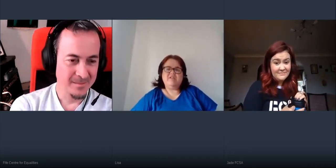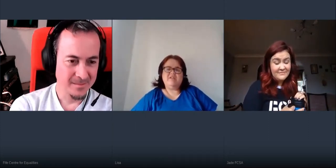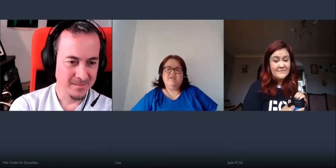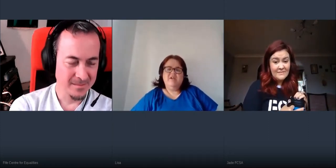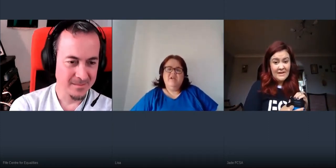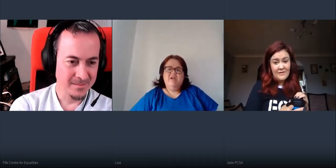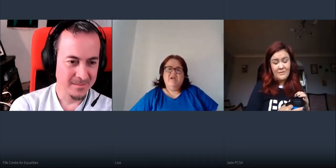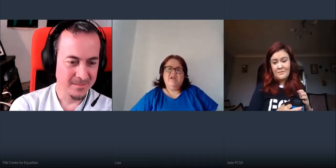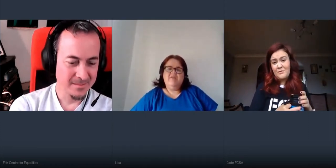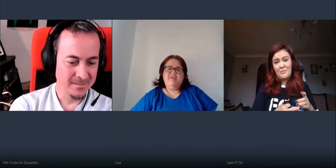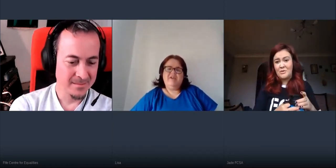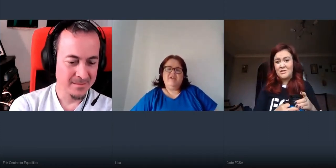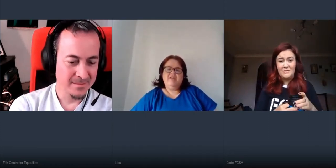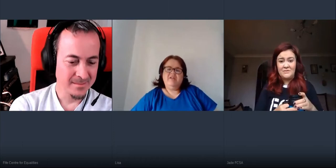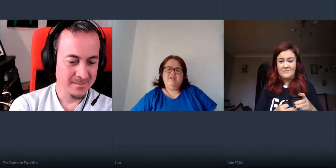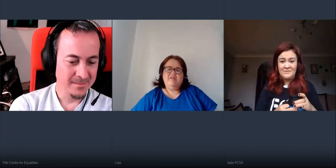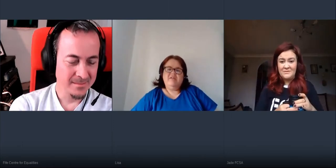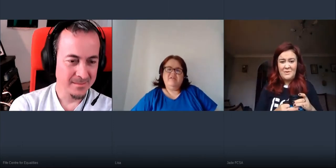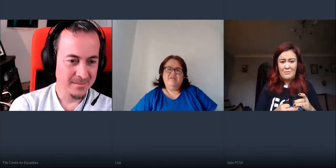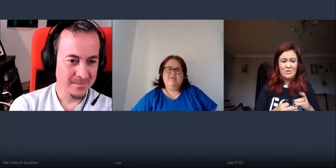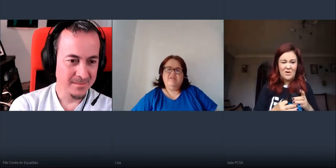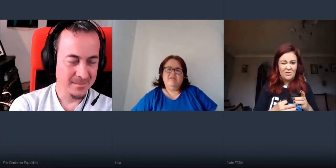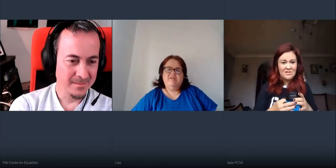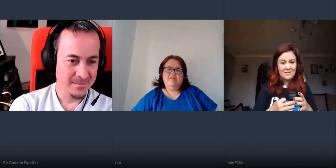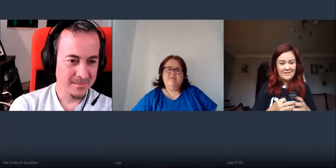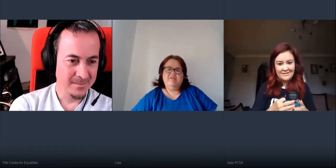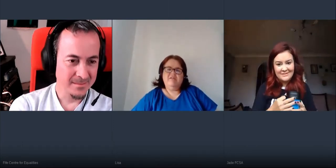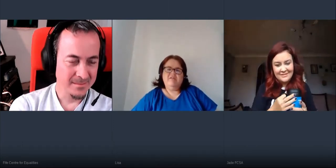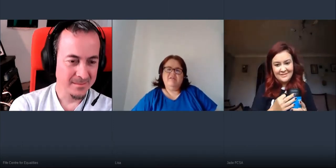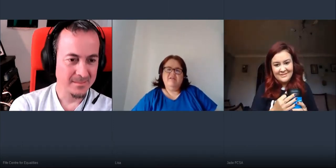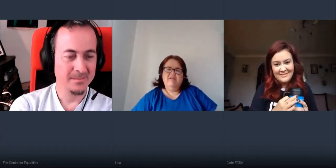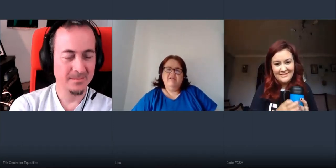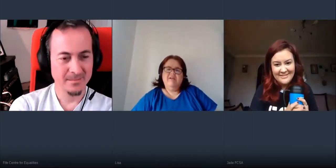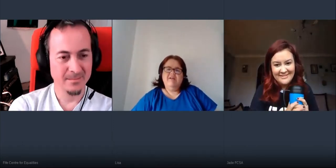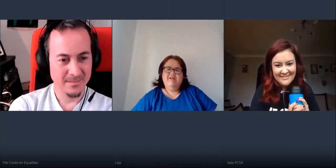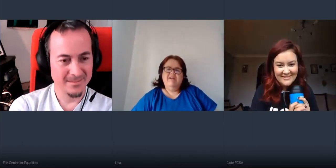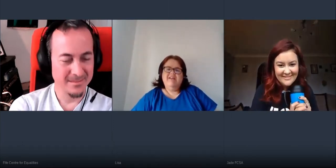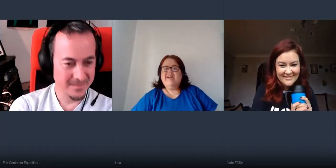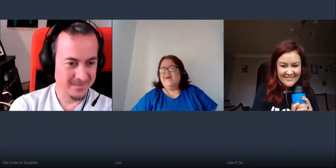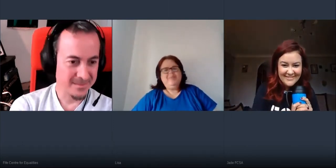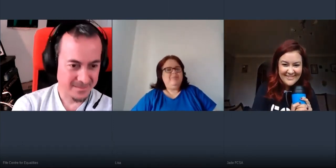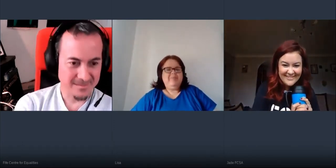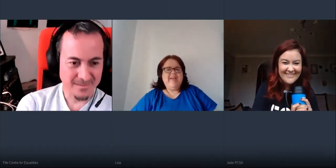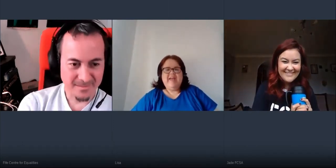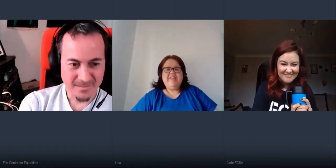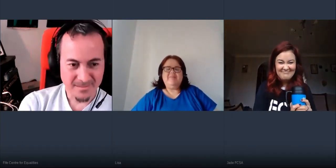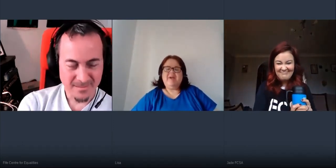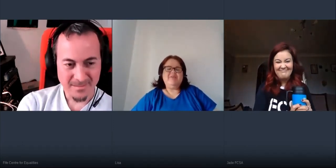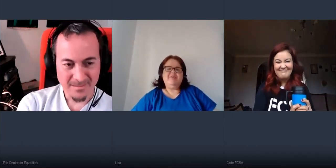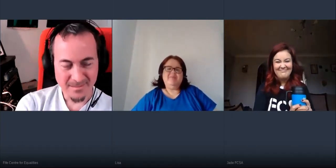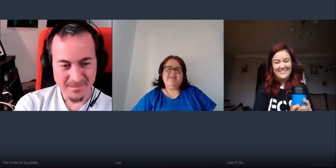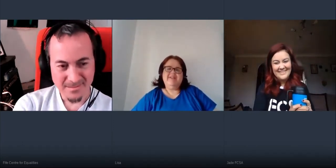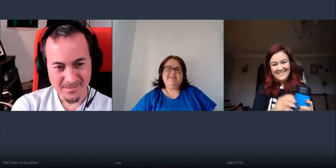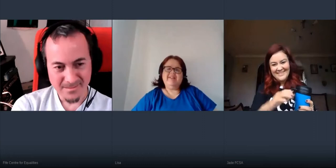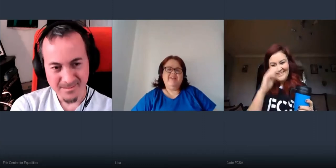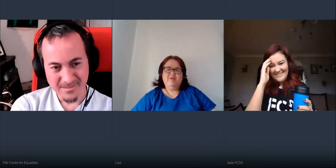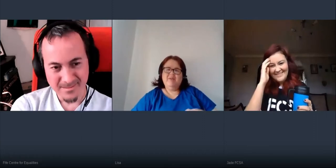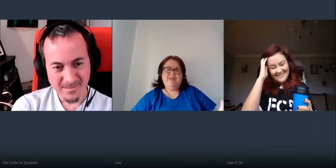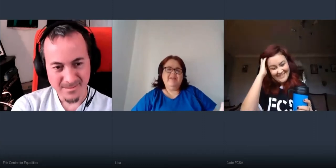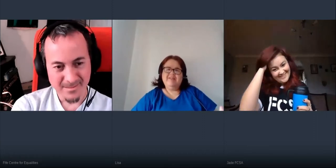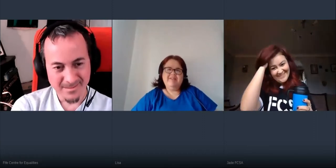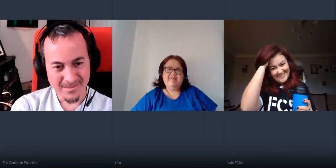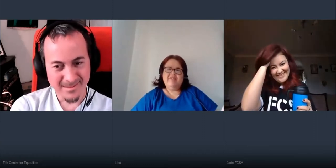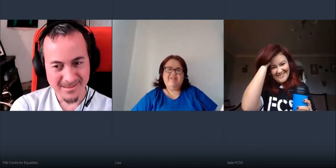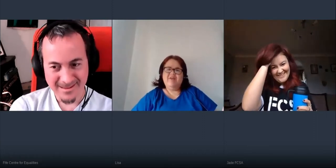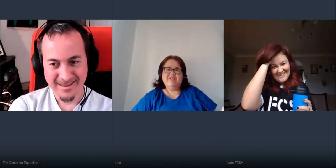yeah and everything we post constantly yeah i i think my social media is like totally